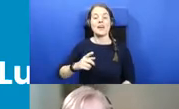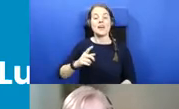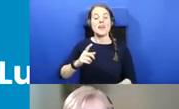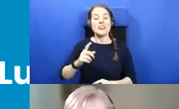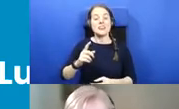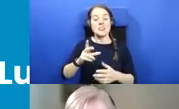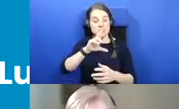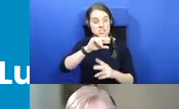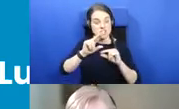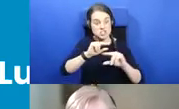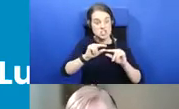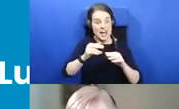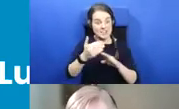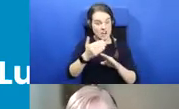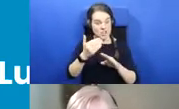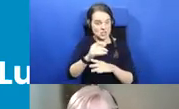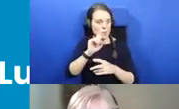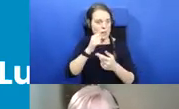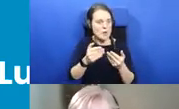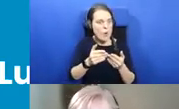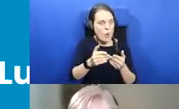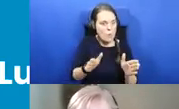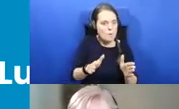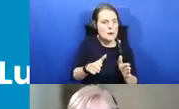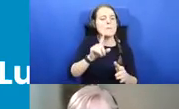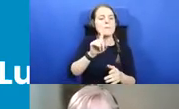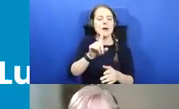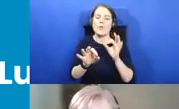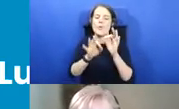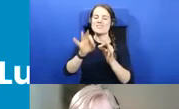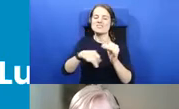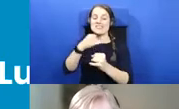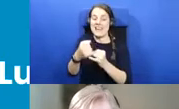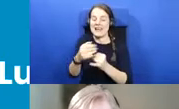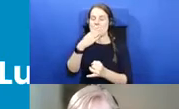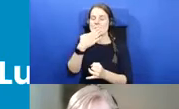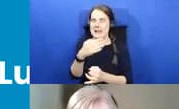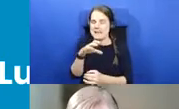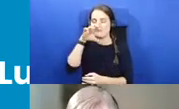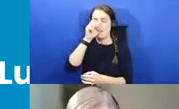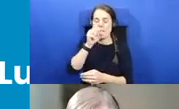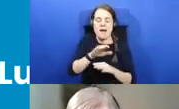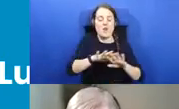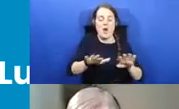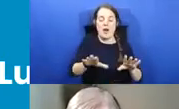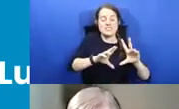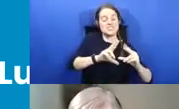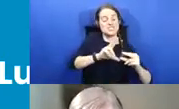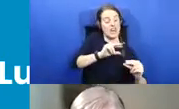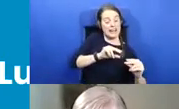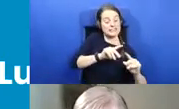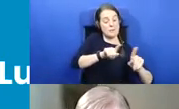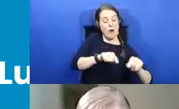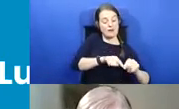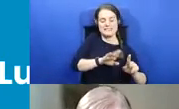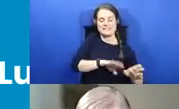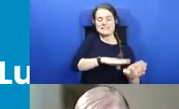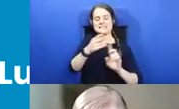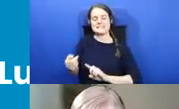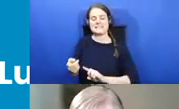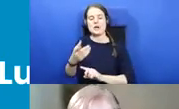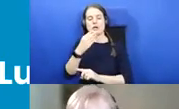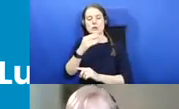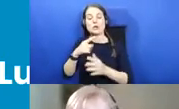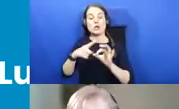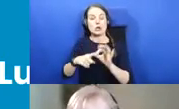throughout but for questions at the end we will be using the Q&A as I have already said. So to move maybe